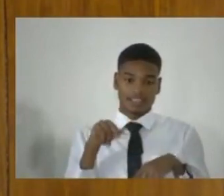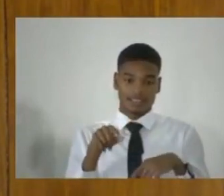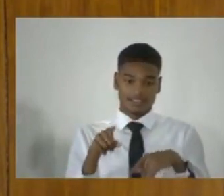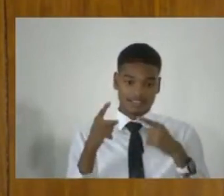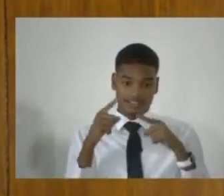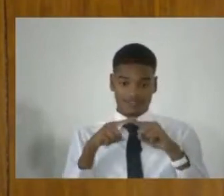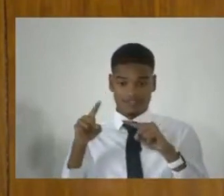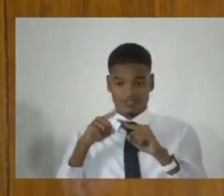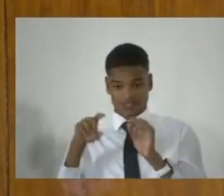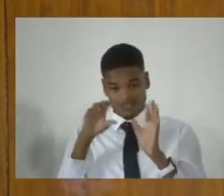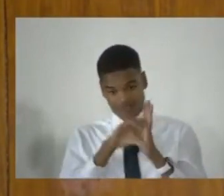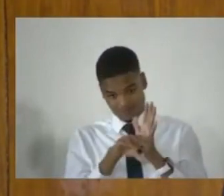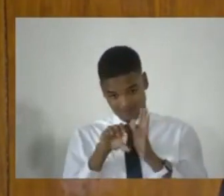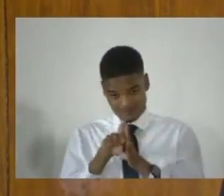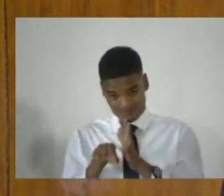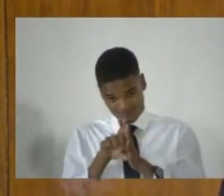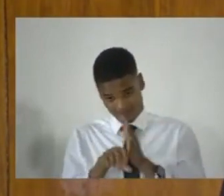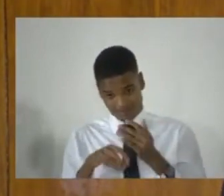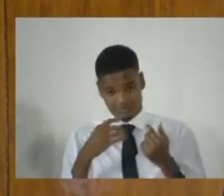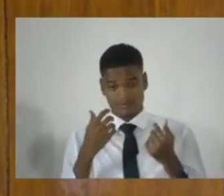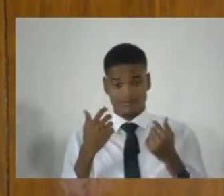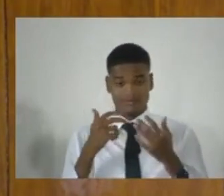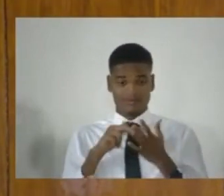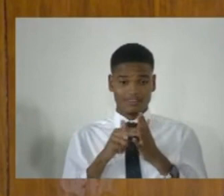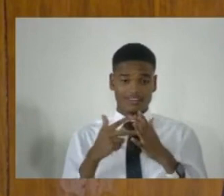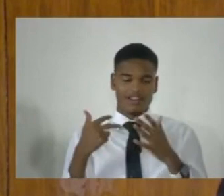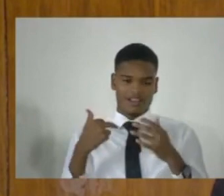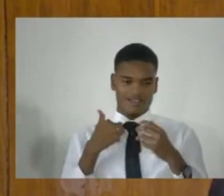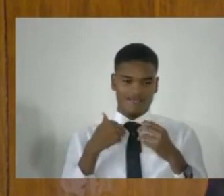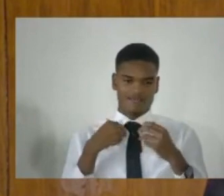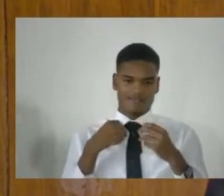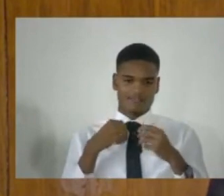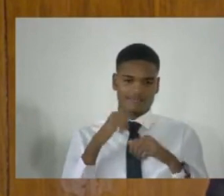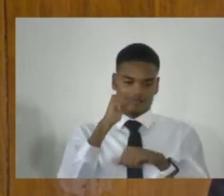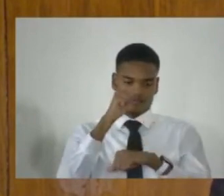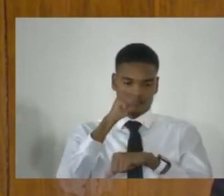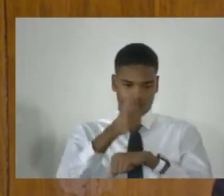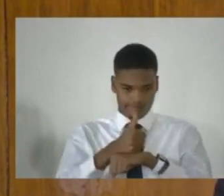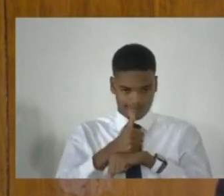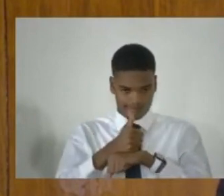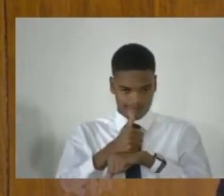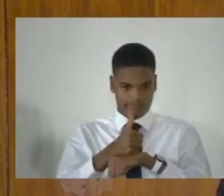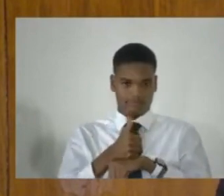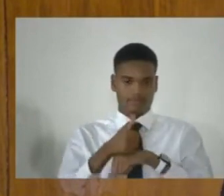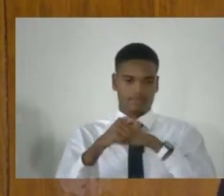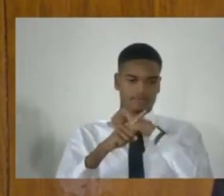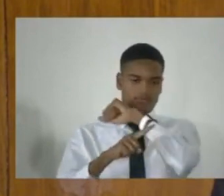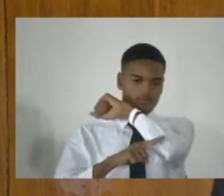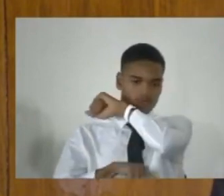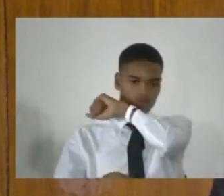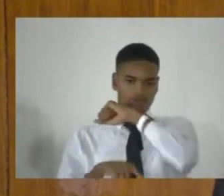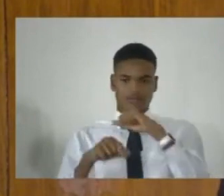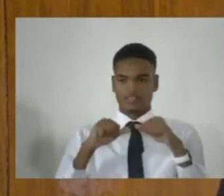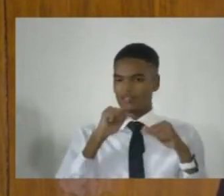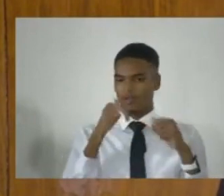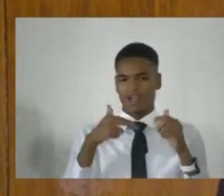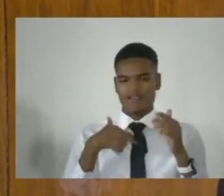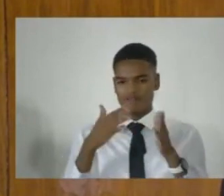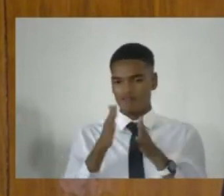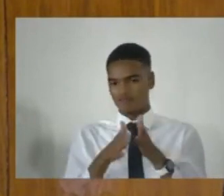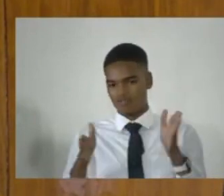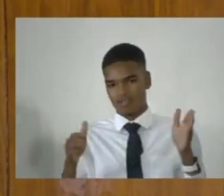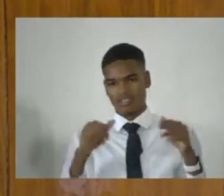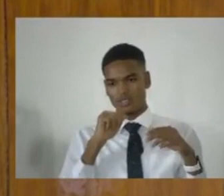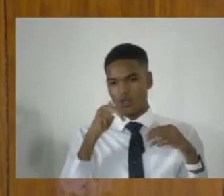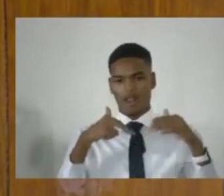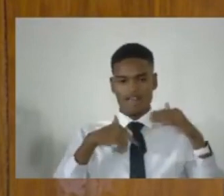life sentence, there's no minimum or maximum. It's a fixed penalty. It is life. There's no range. It's not a minimum. It's not